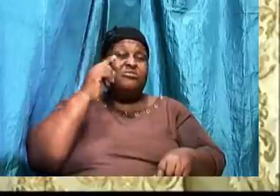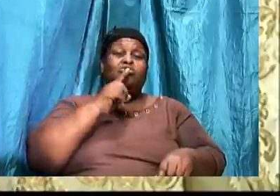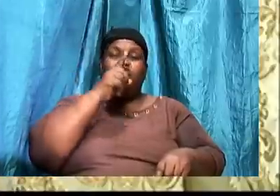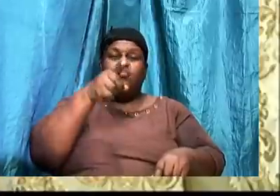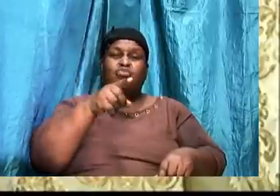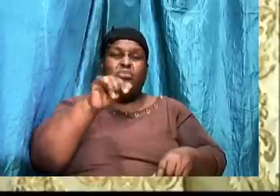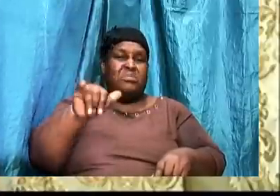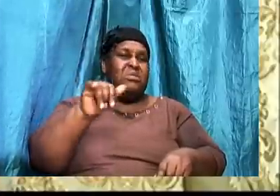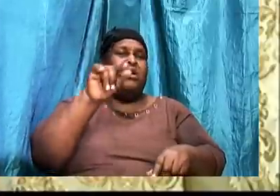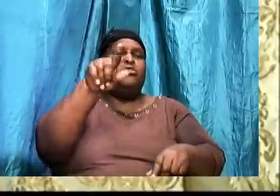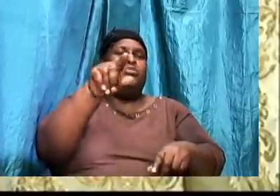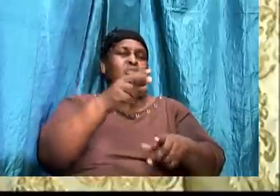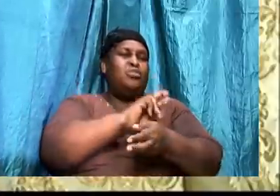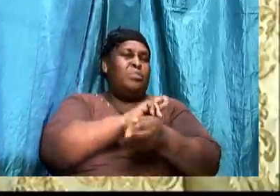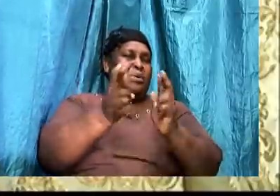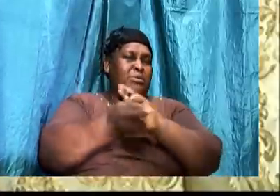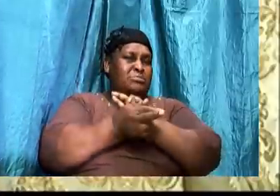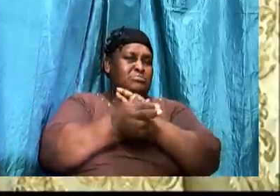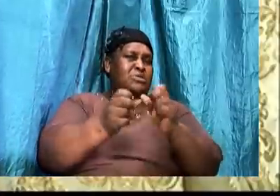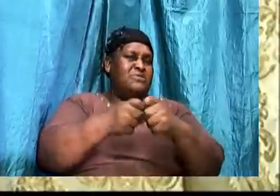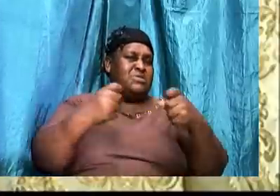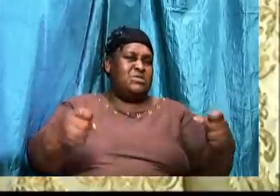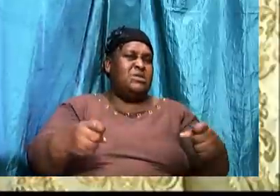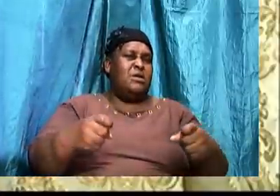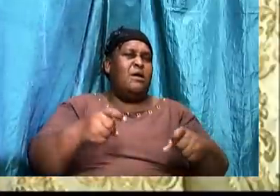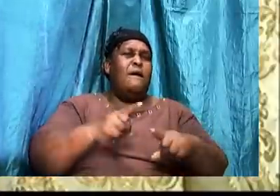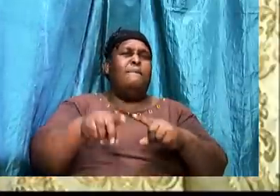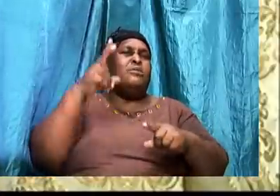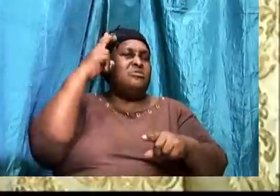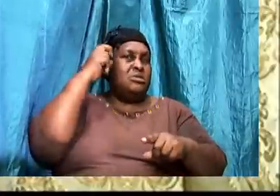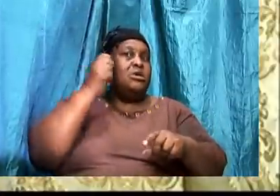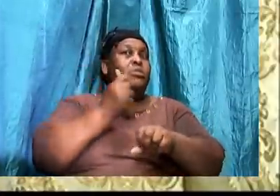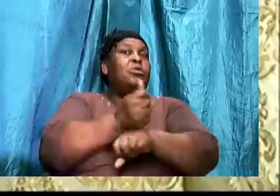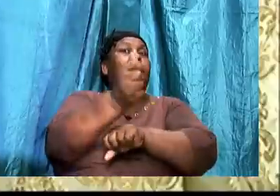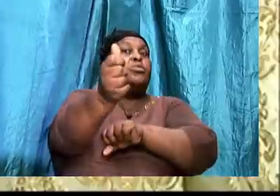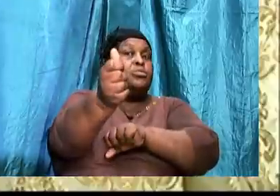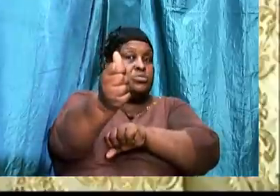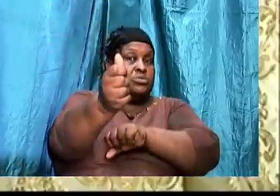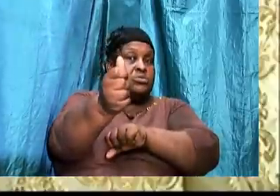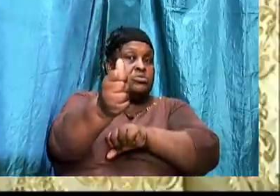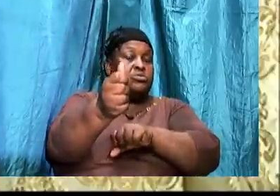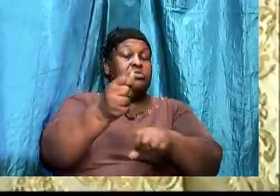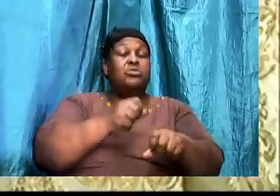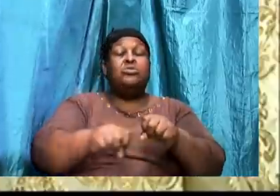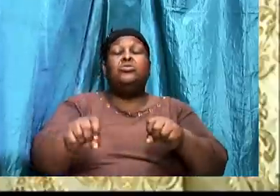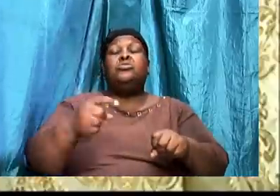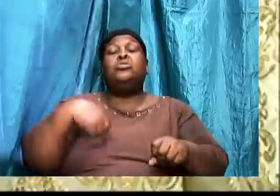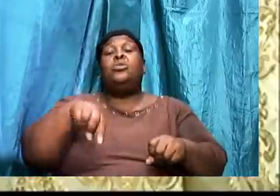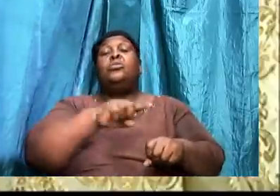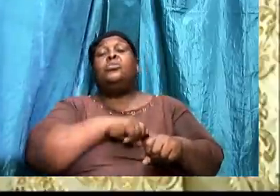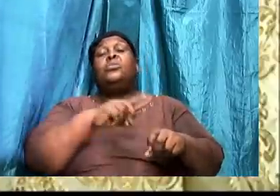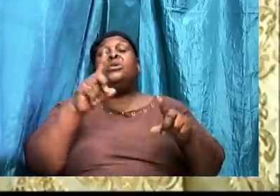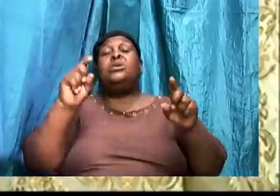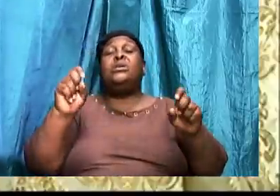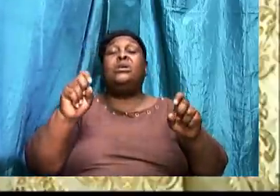will accuse you. So, we need to keep on the helmet of